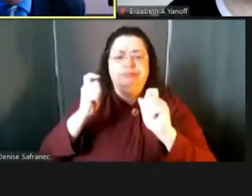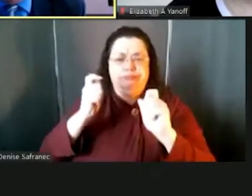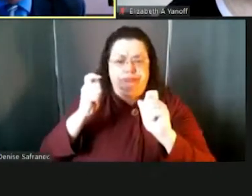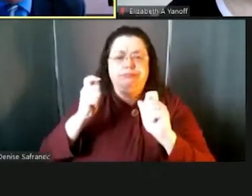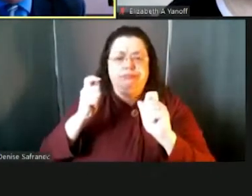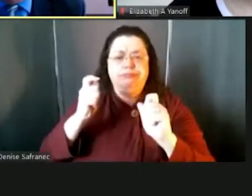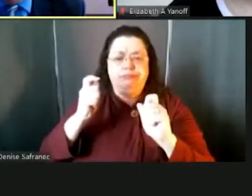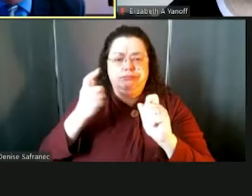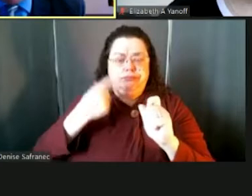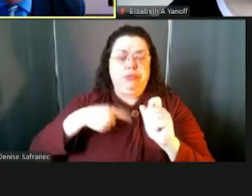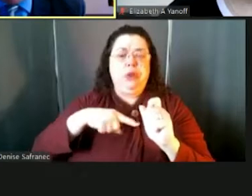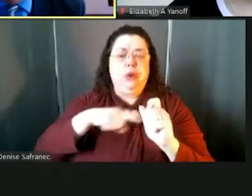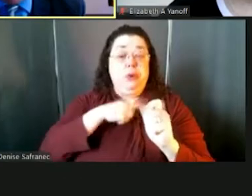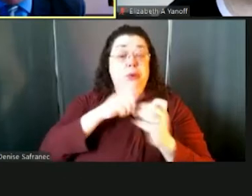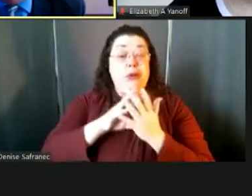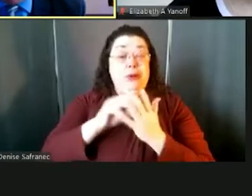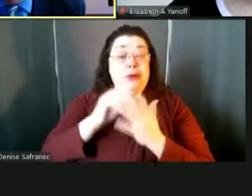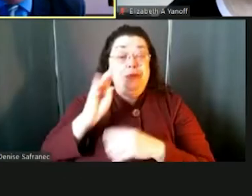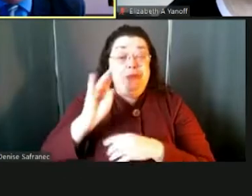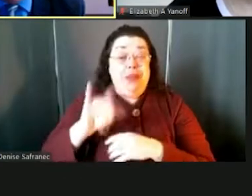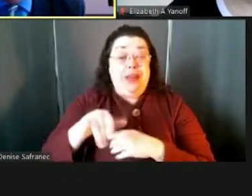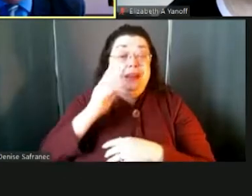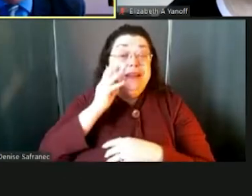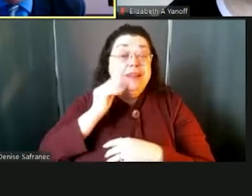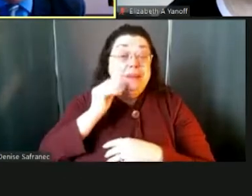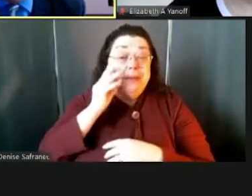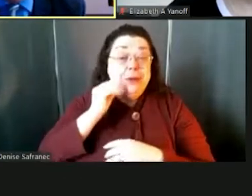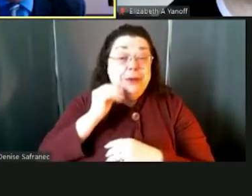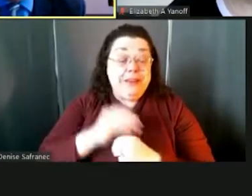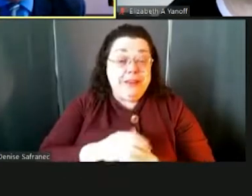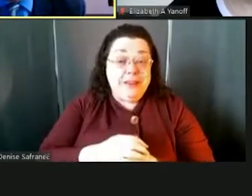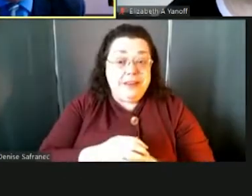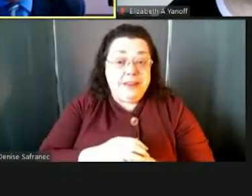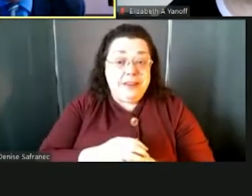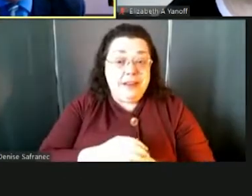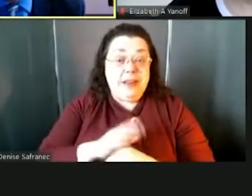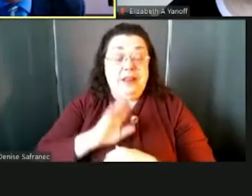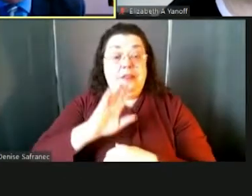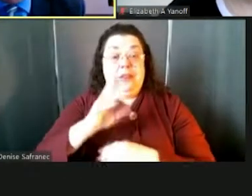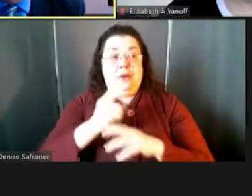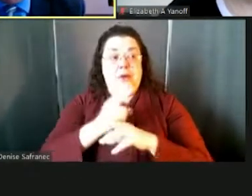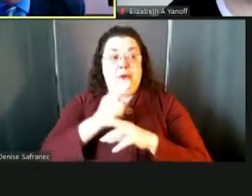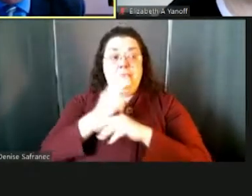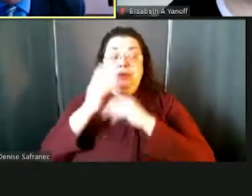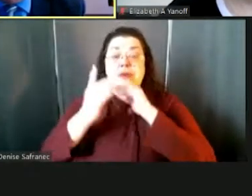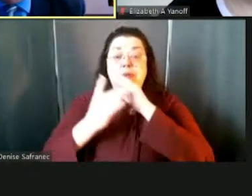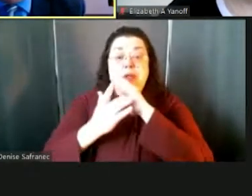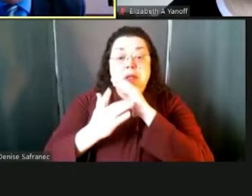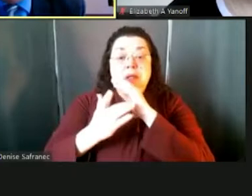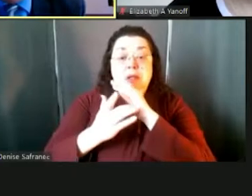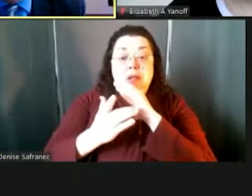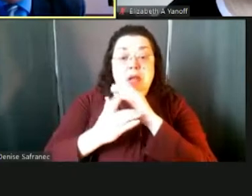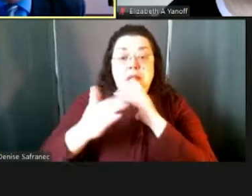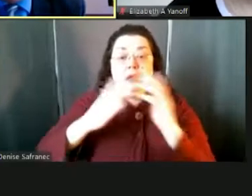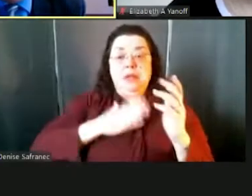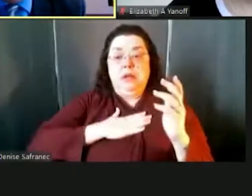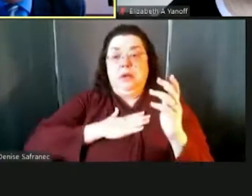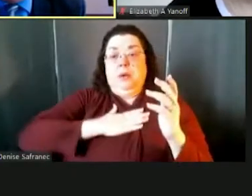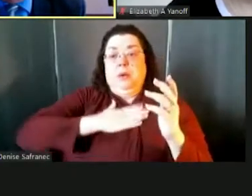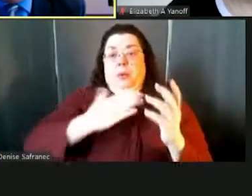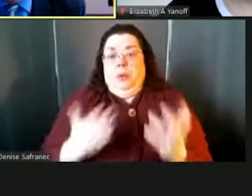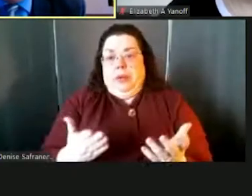carry with us after the pandemic, not only in terms of how they use technology, but their willingness to